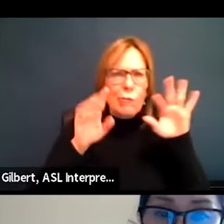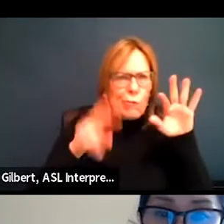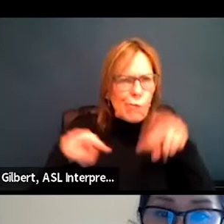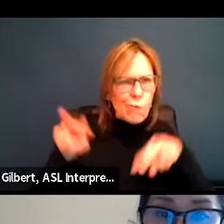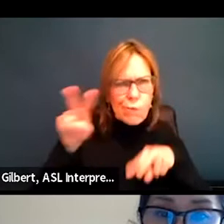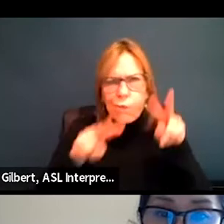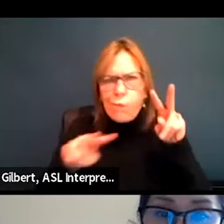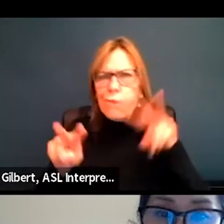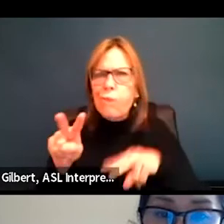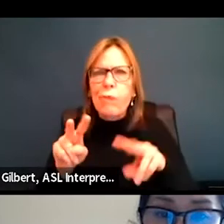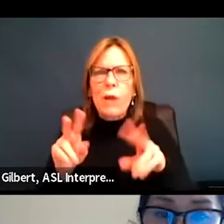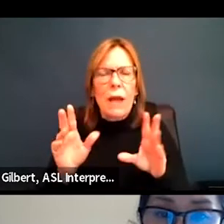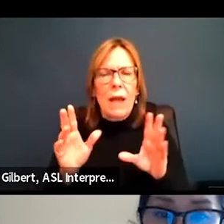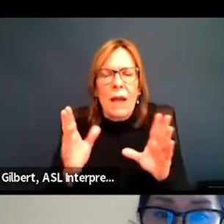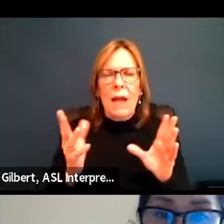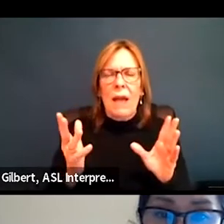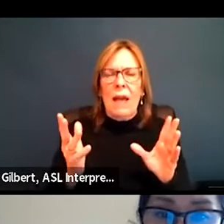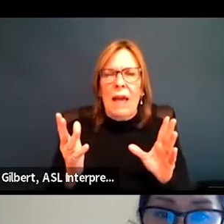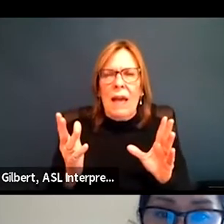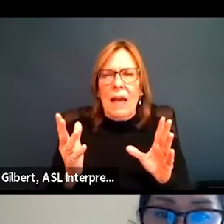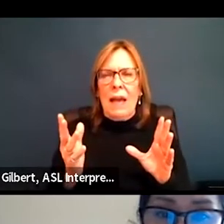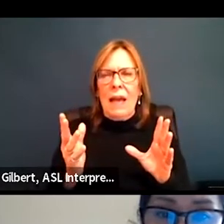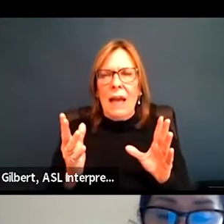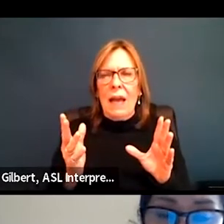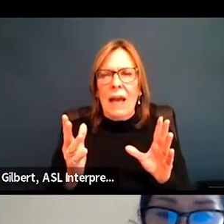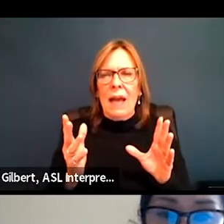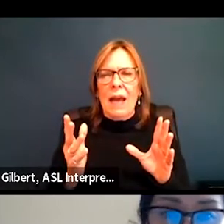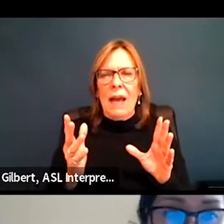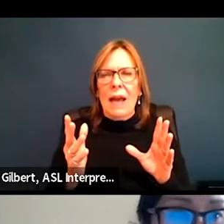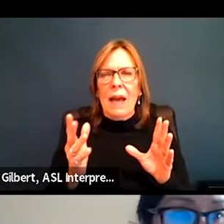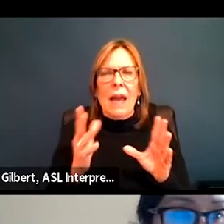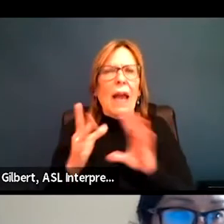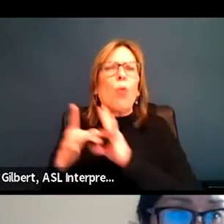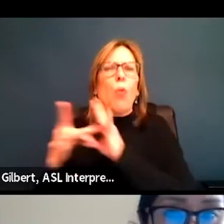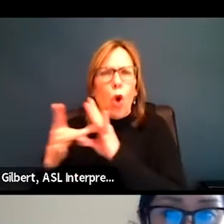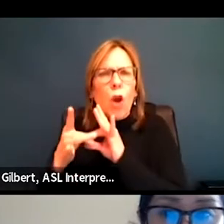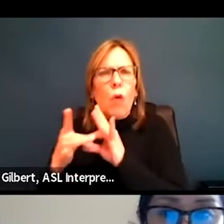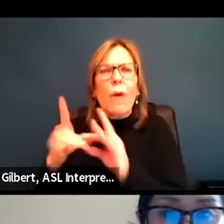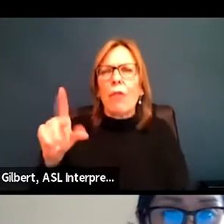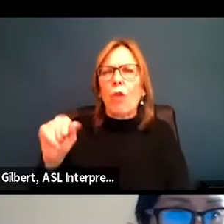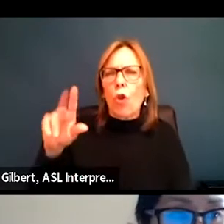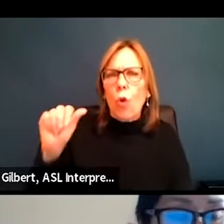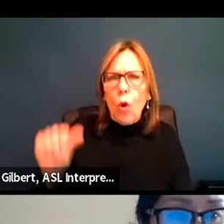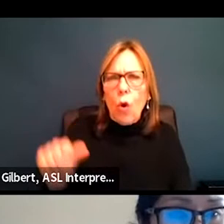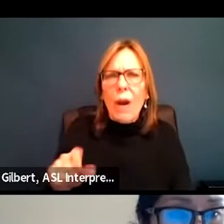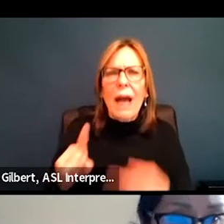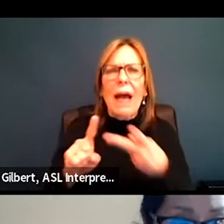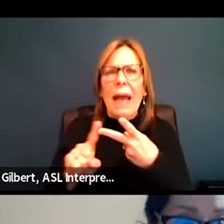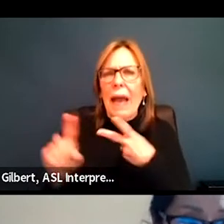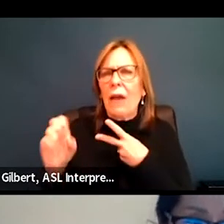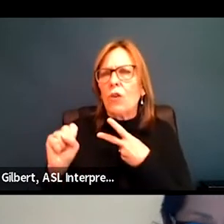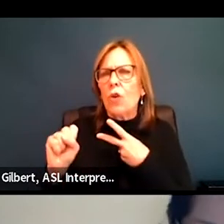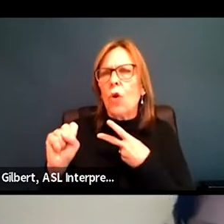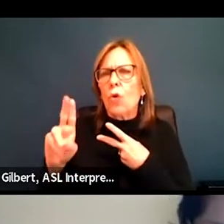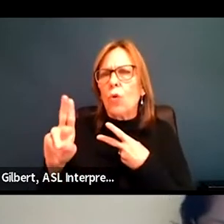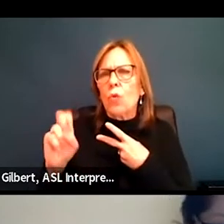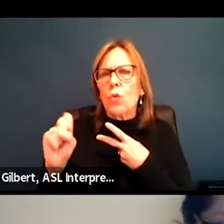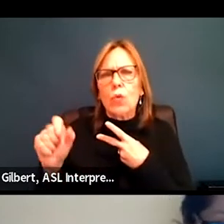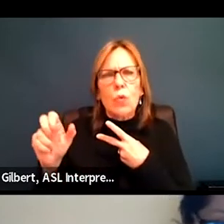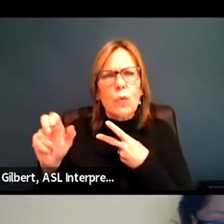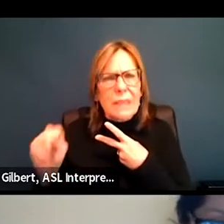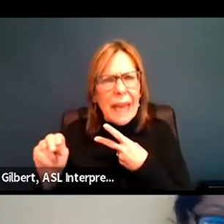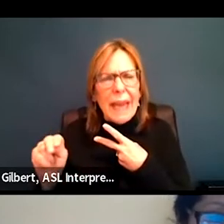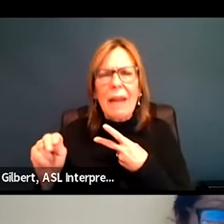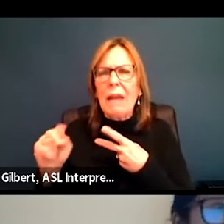maybe working along with Laura and Suzanne about how, who, who, and